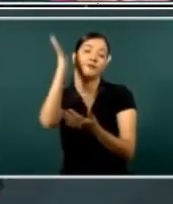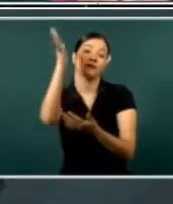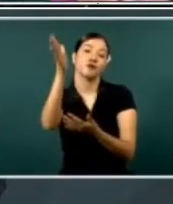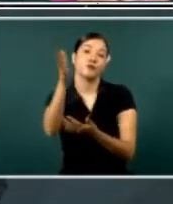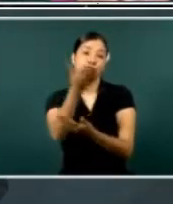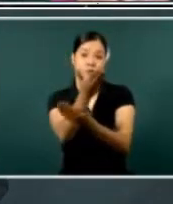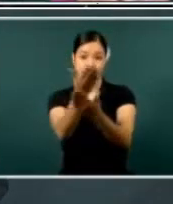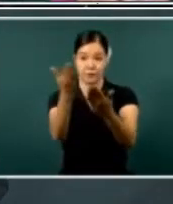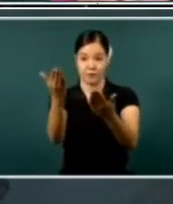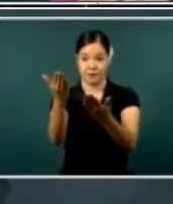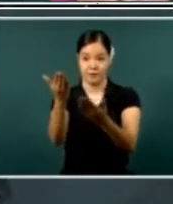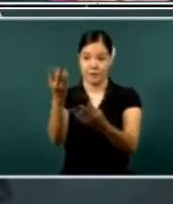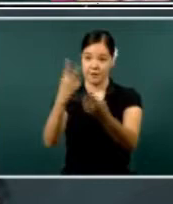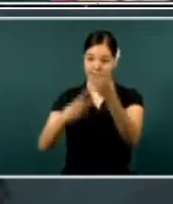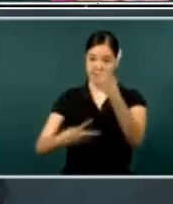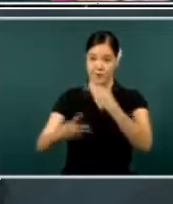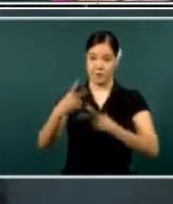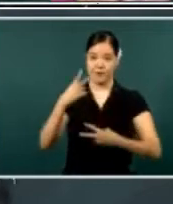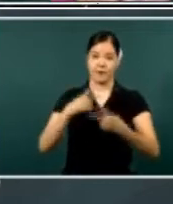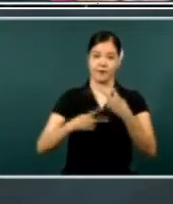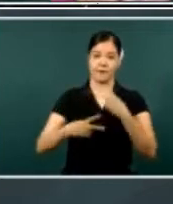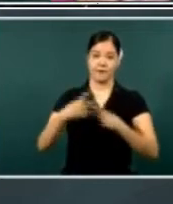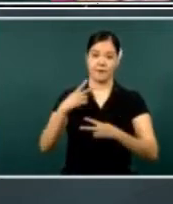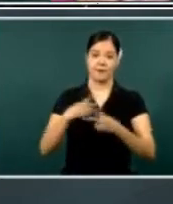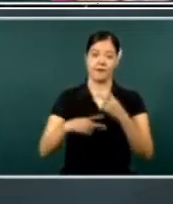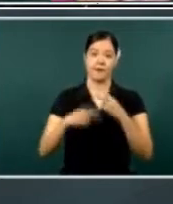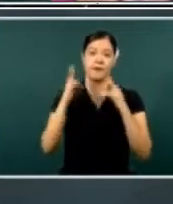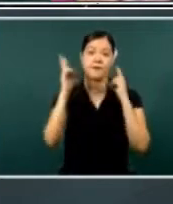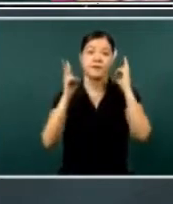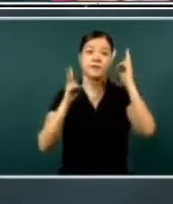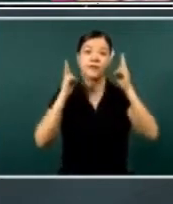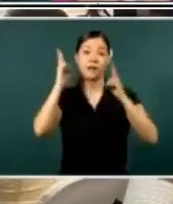and then we hope that you'll visit us in our municipality.